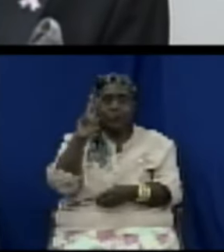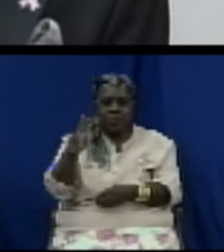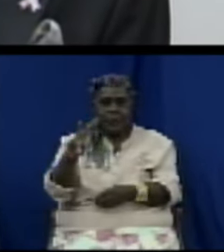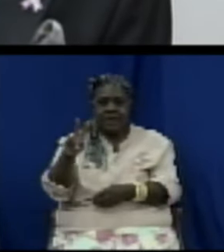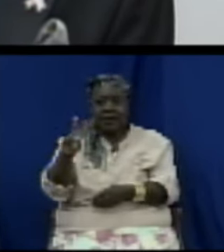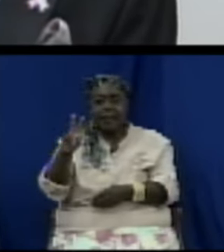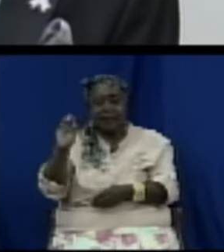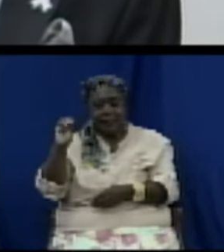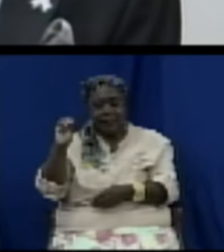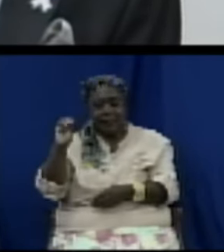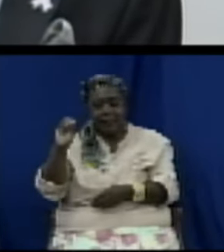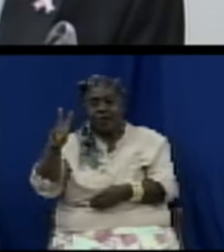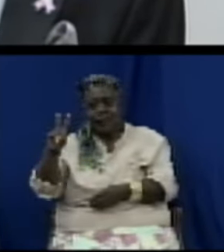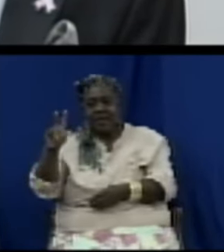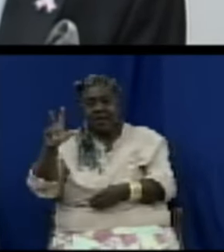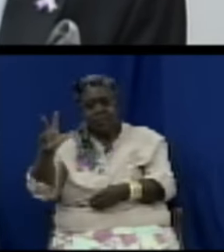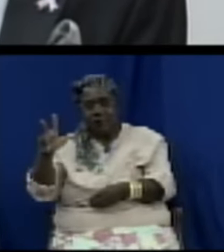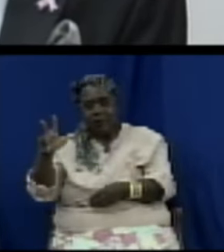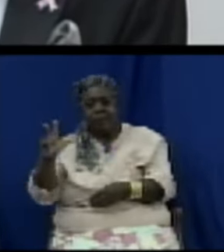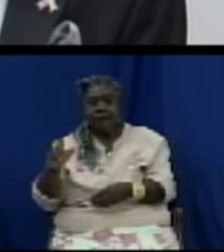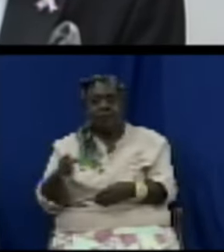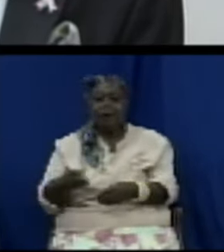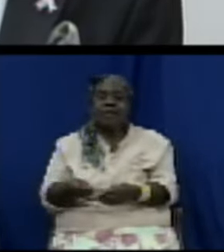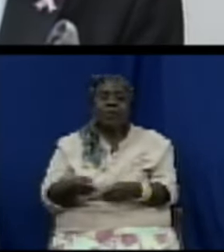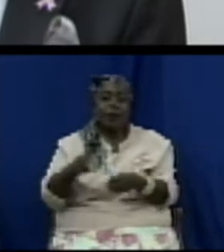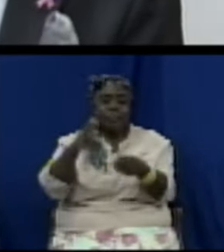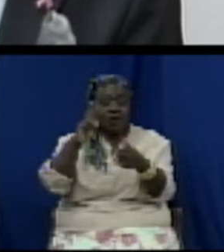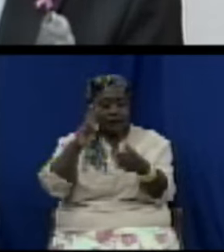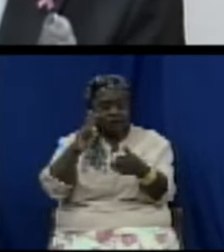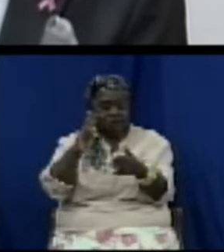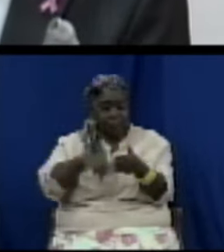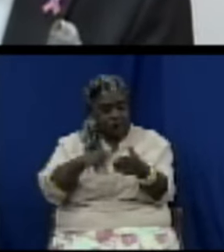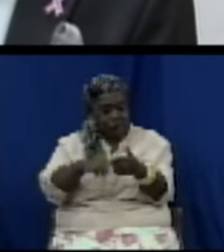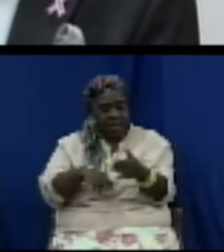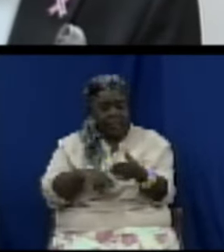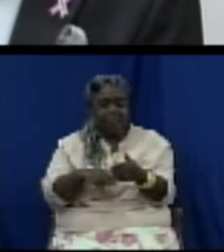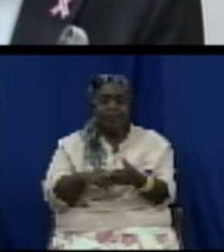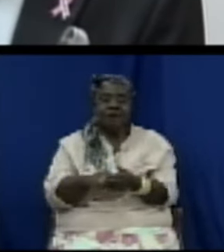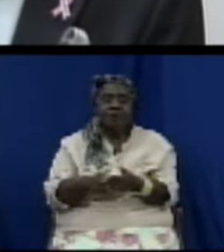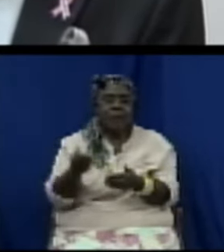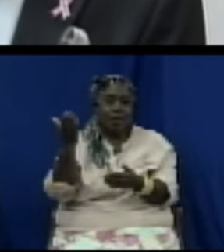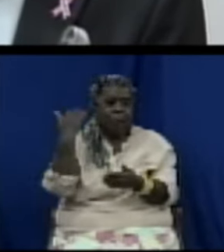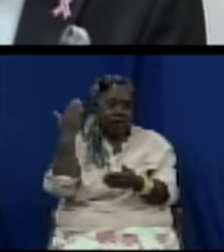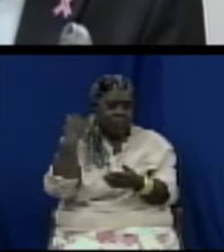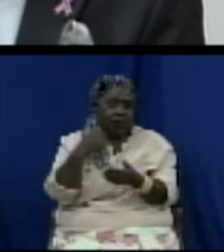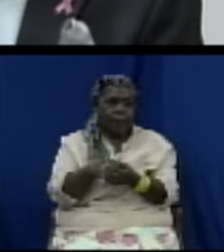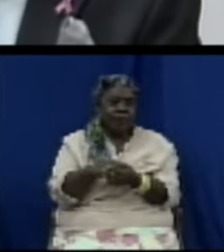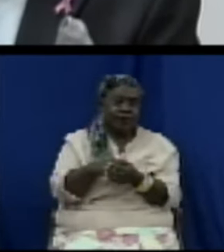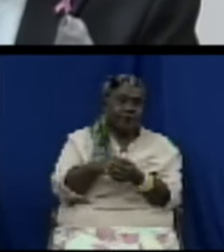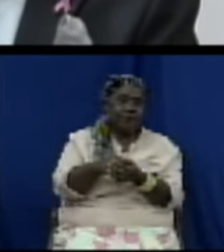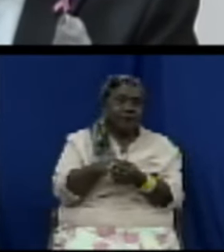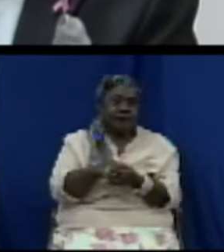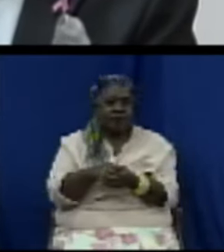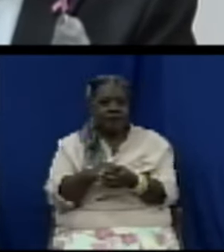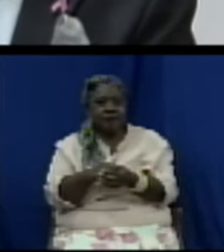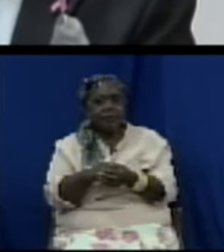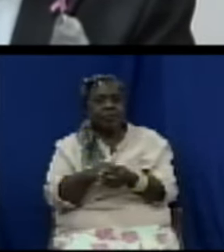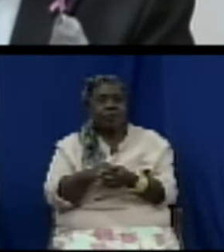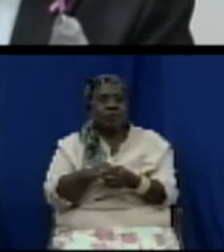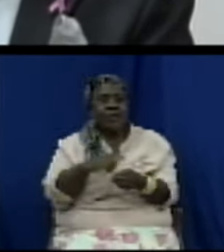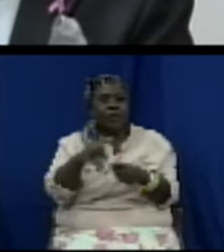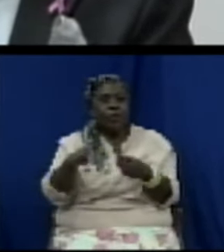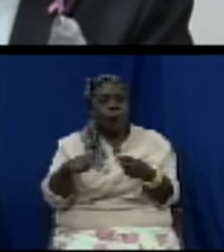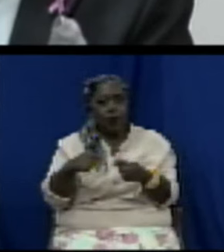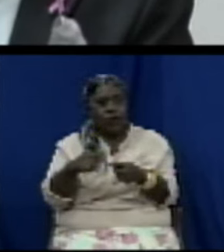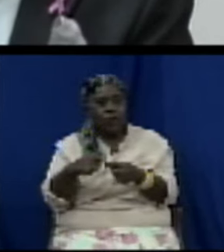reading on the 18th of September this year when we would